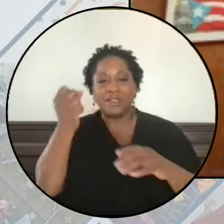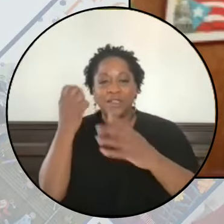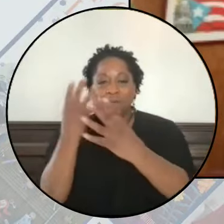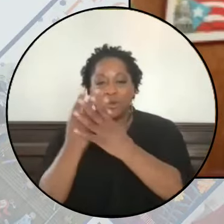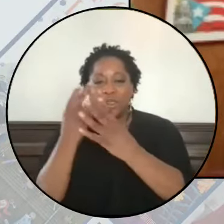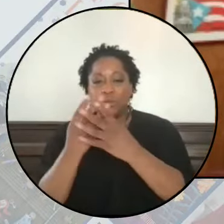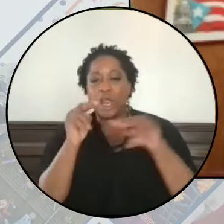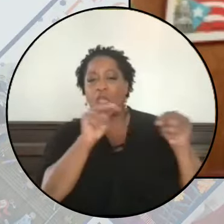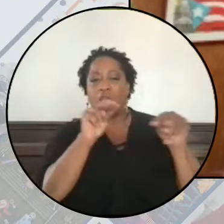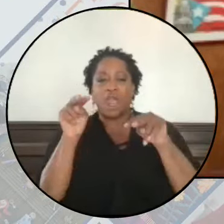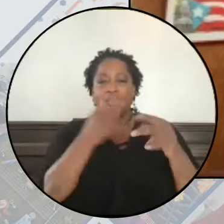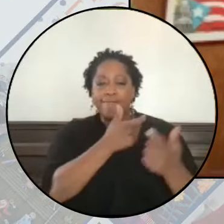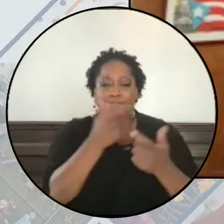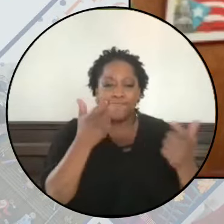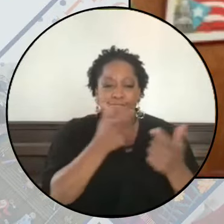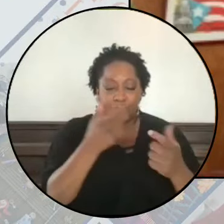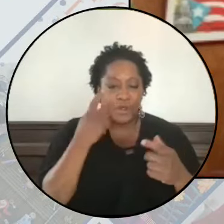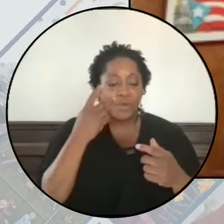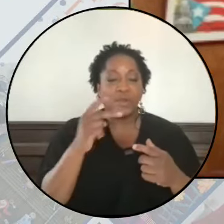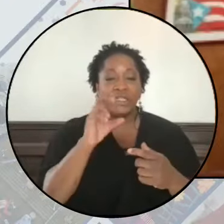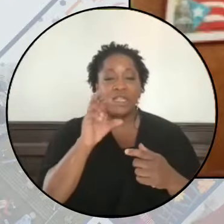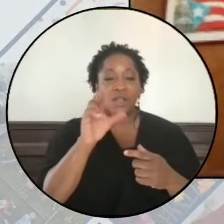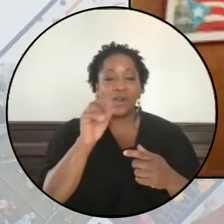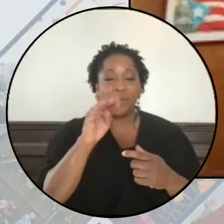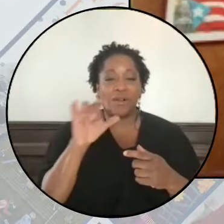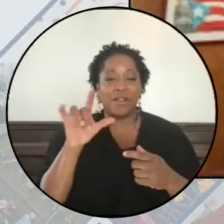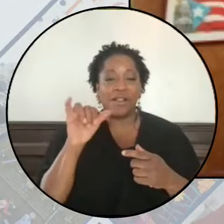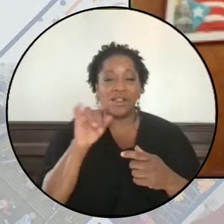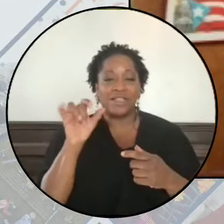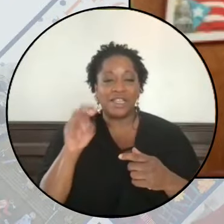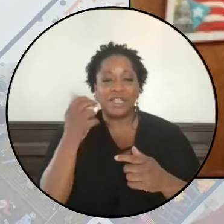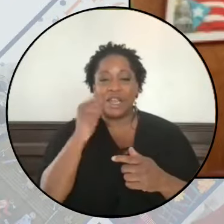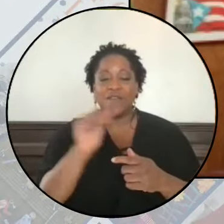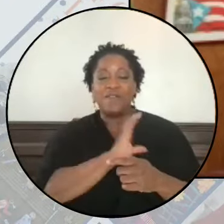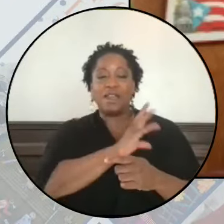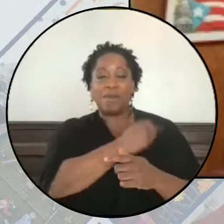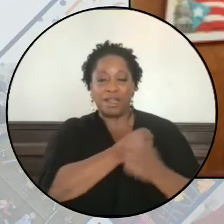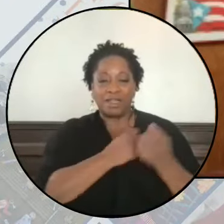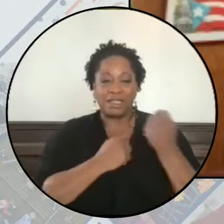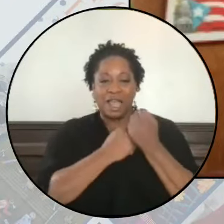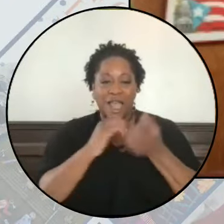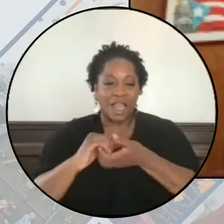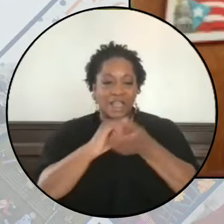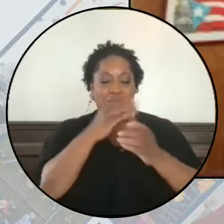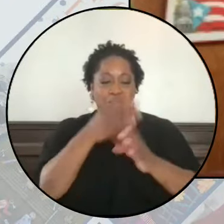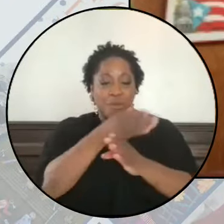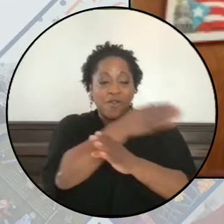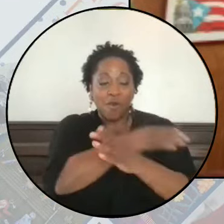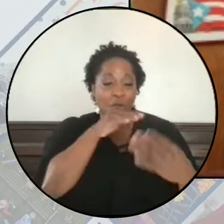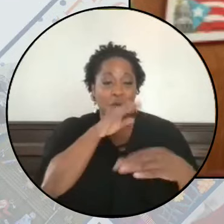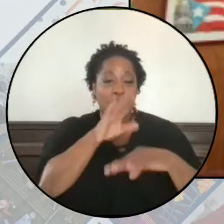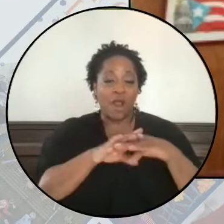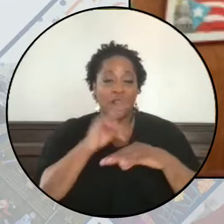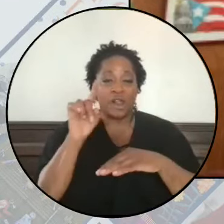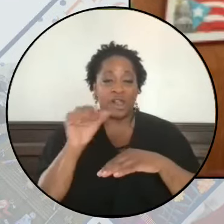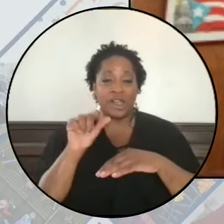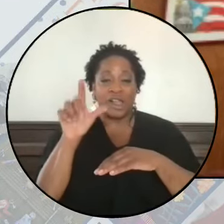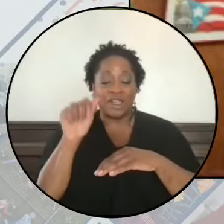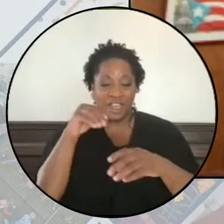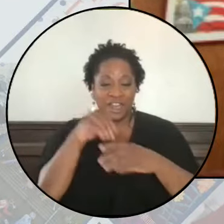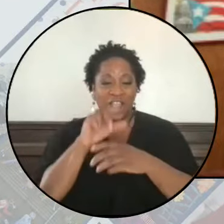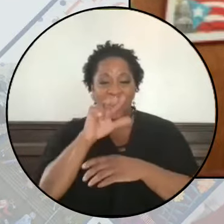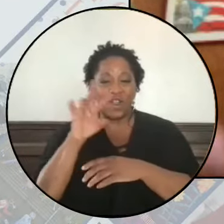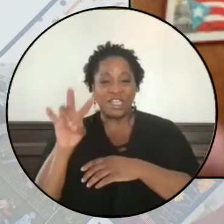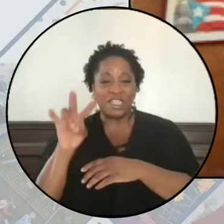surveillance. We're seeing the criminalization of any Palestine solidarity prior to this war on Gaza. In 37